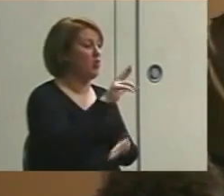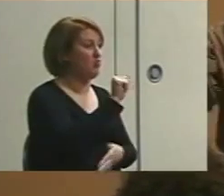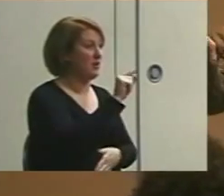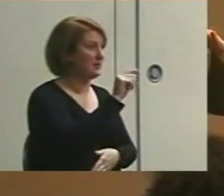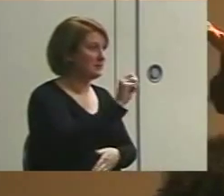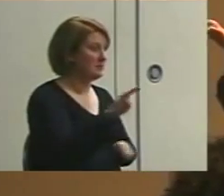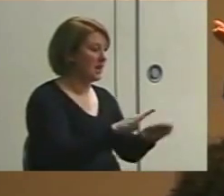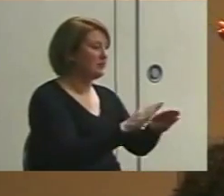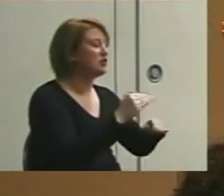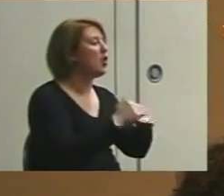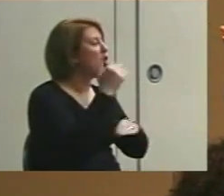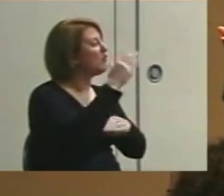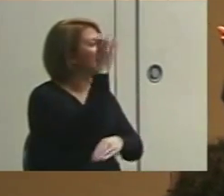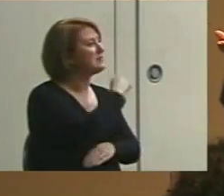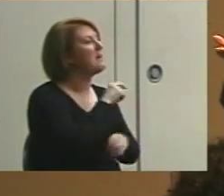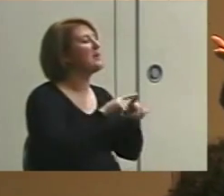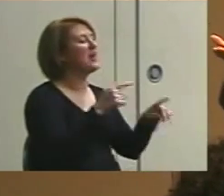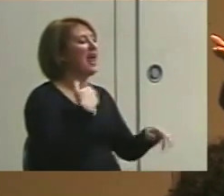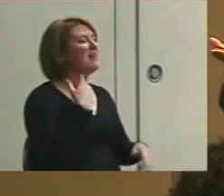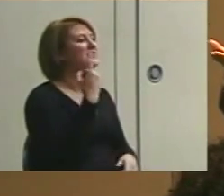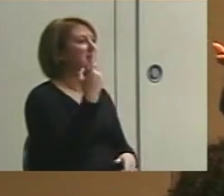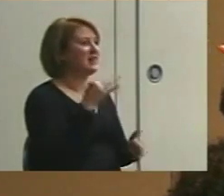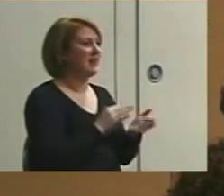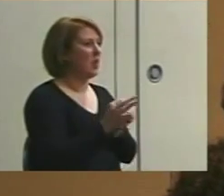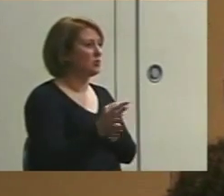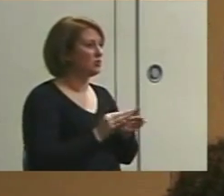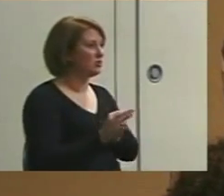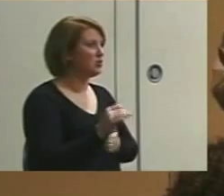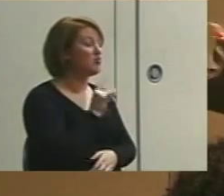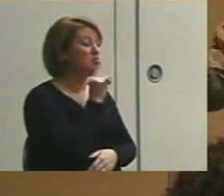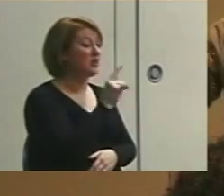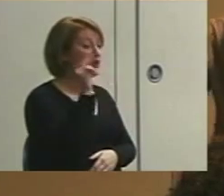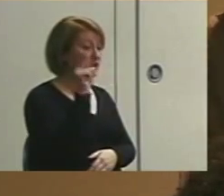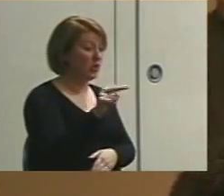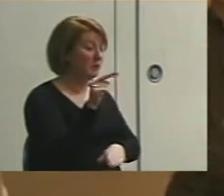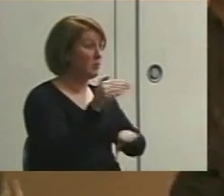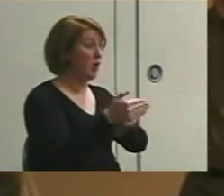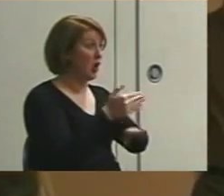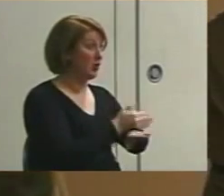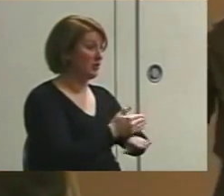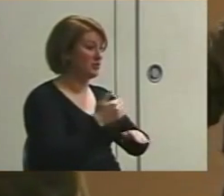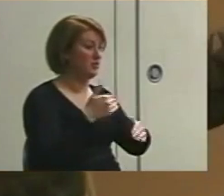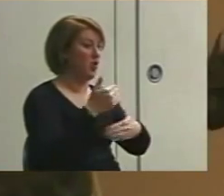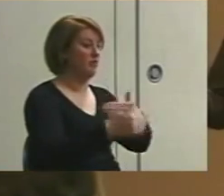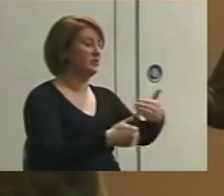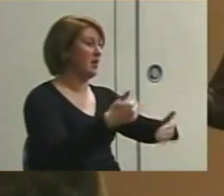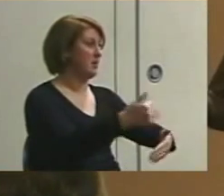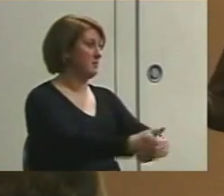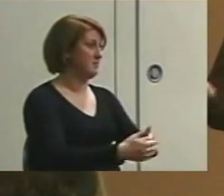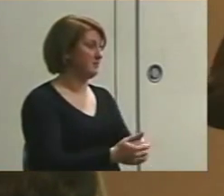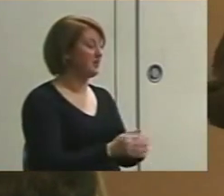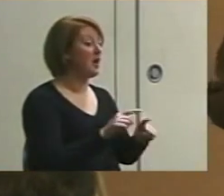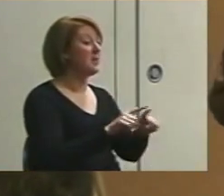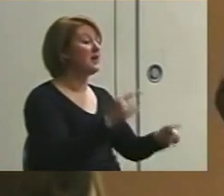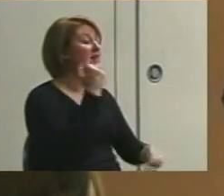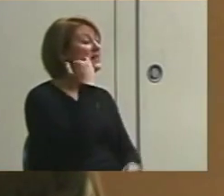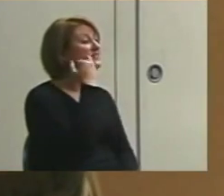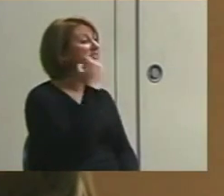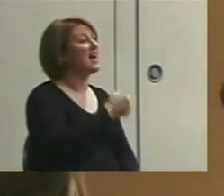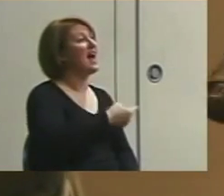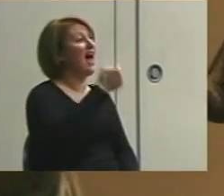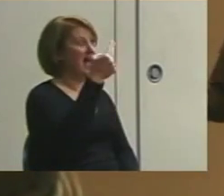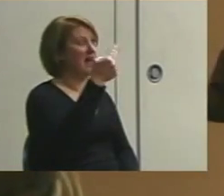overestimates, but it makes you have something to count so that you can really look at progress over time. But if it's a high rate behavior,